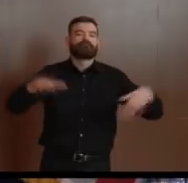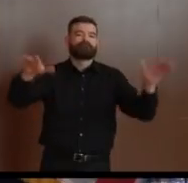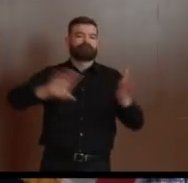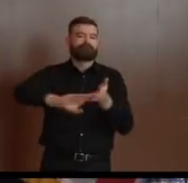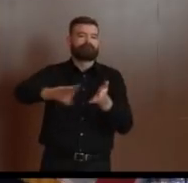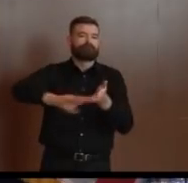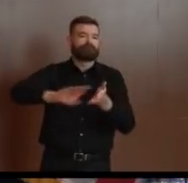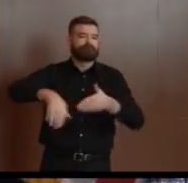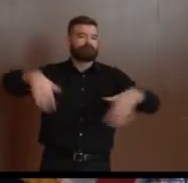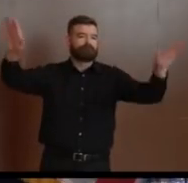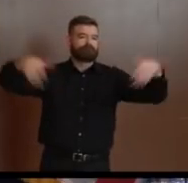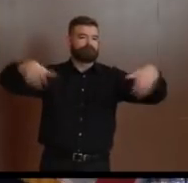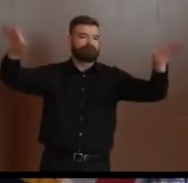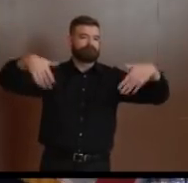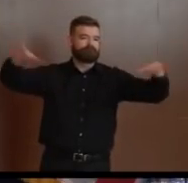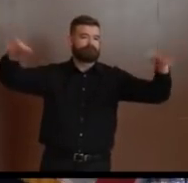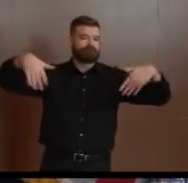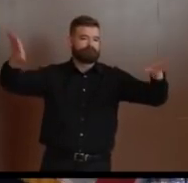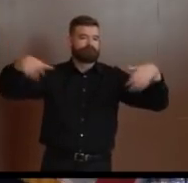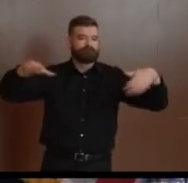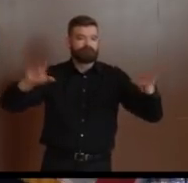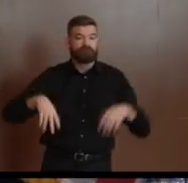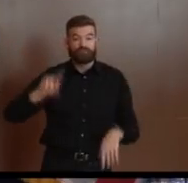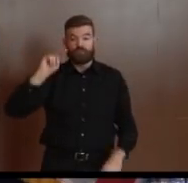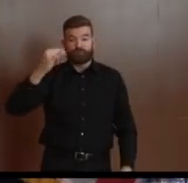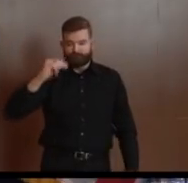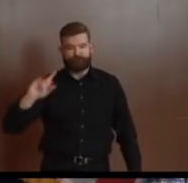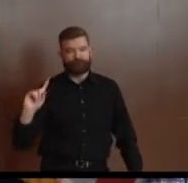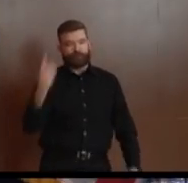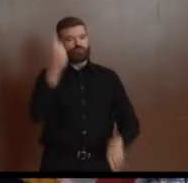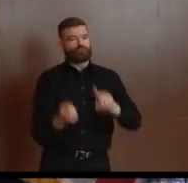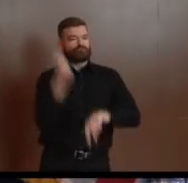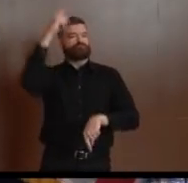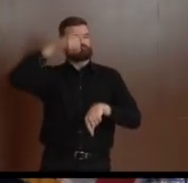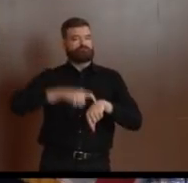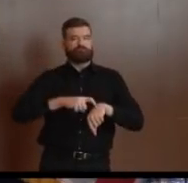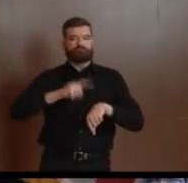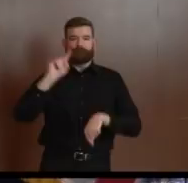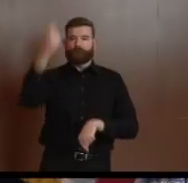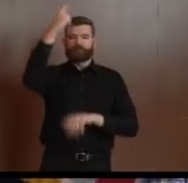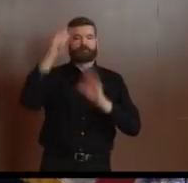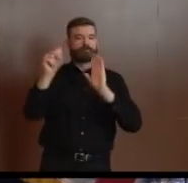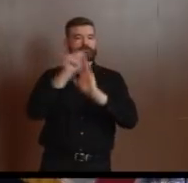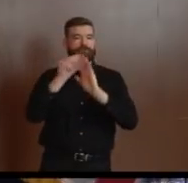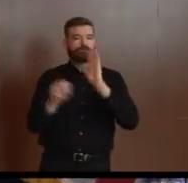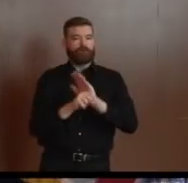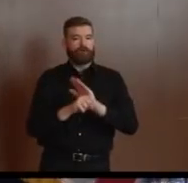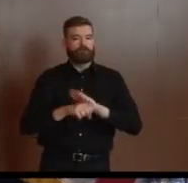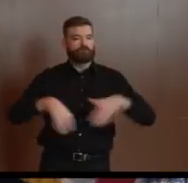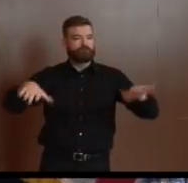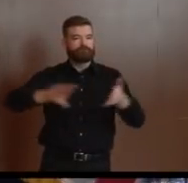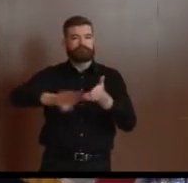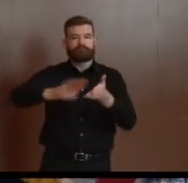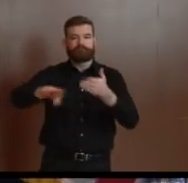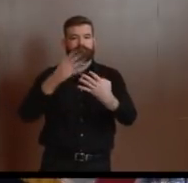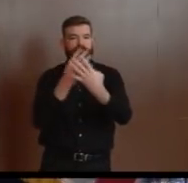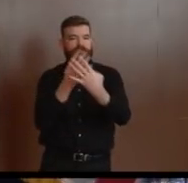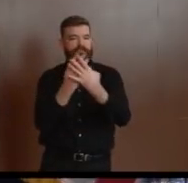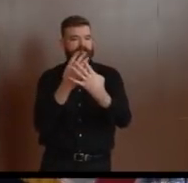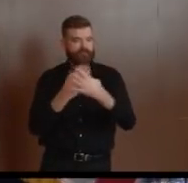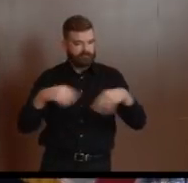done this. We got a lot of questions over the weekend on it, and I applaud the Attorney General for beginning that process. More on that in a moment.